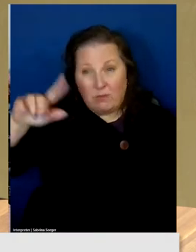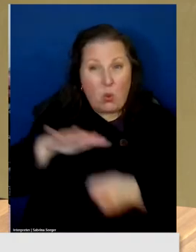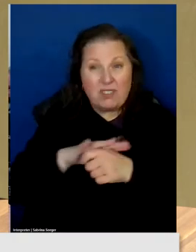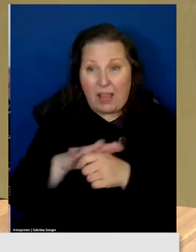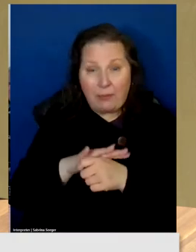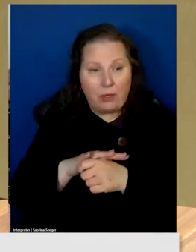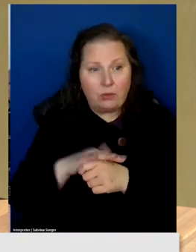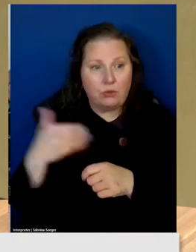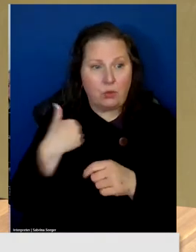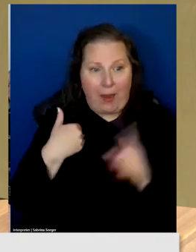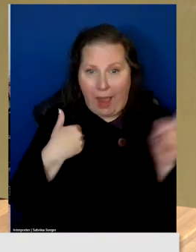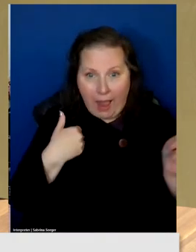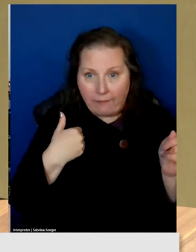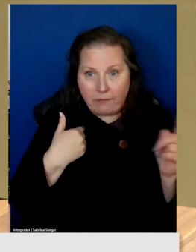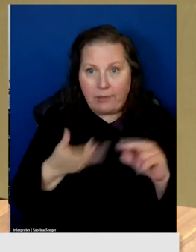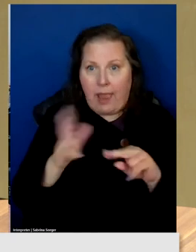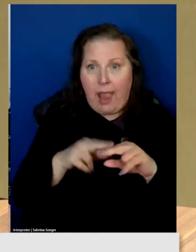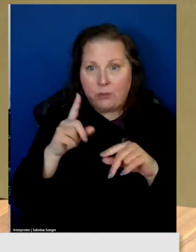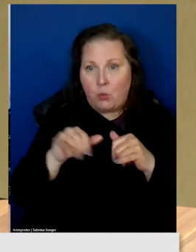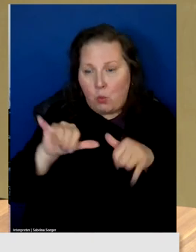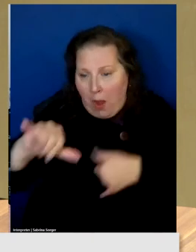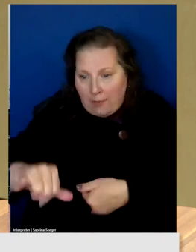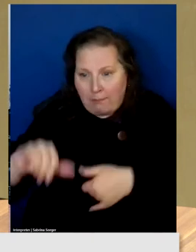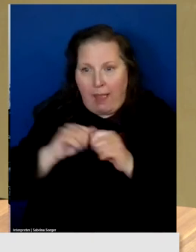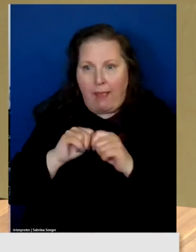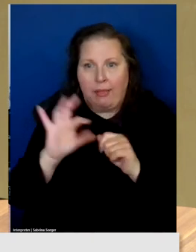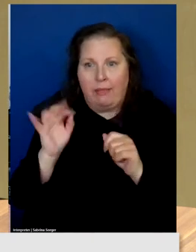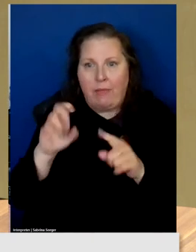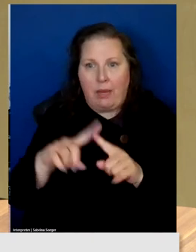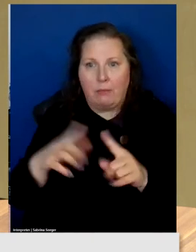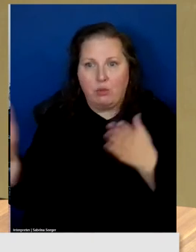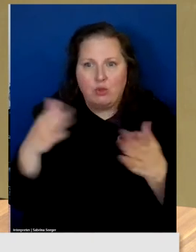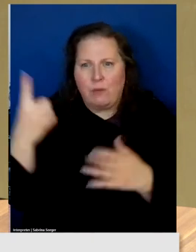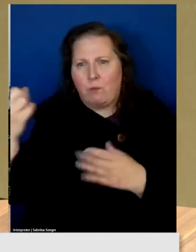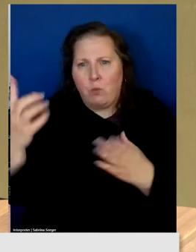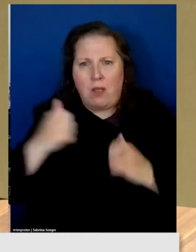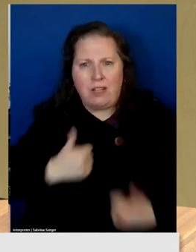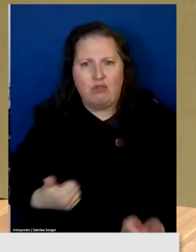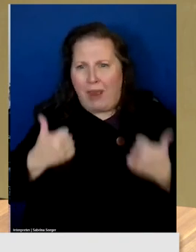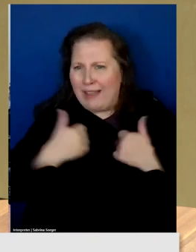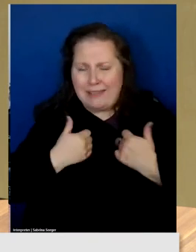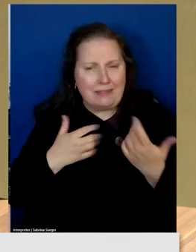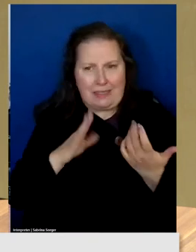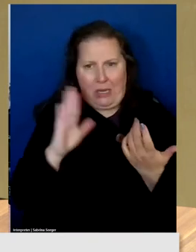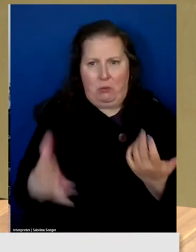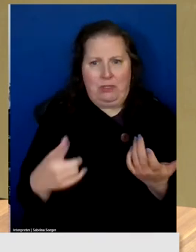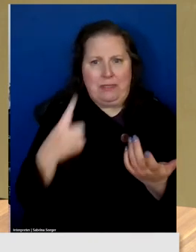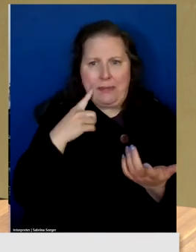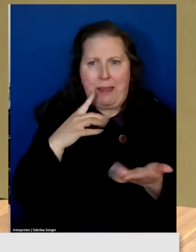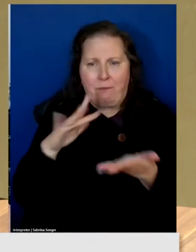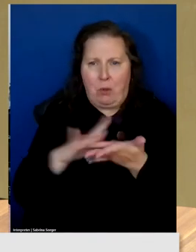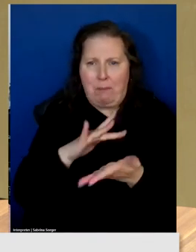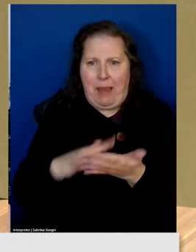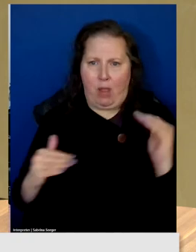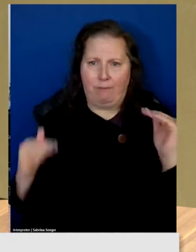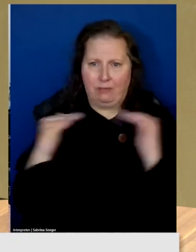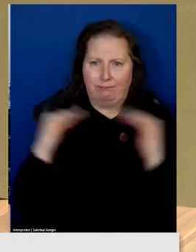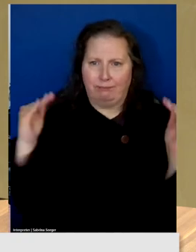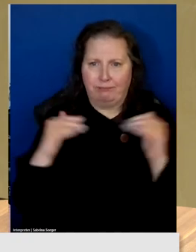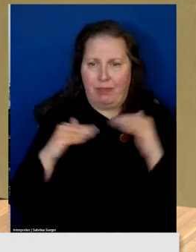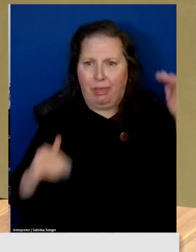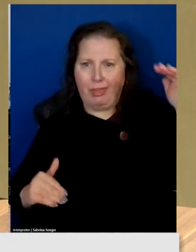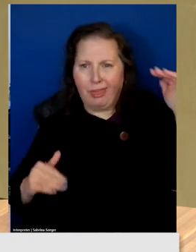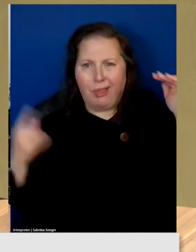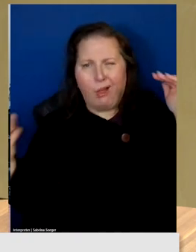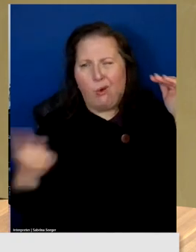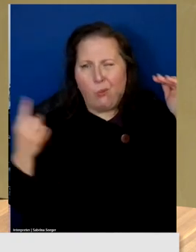you know, an extra mile of fiber to serve one address. You know, it, will never pay itself back. If everywhere that